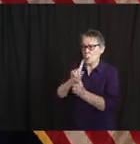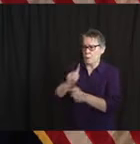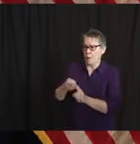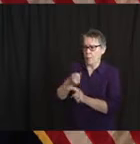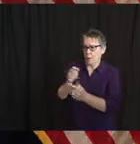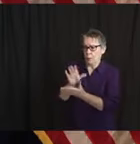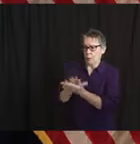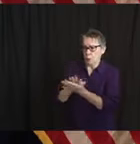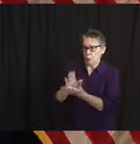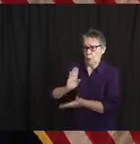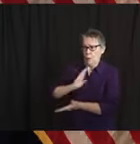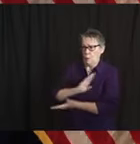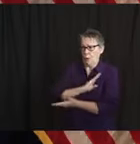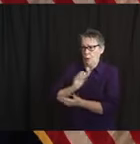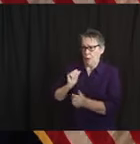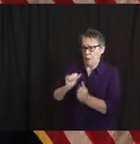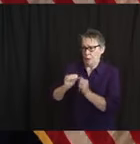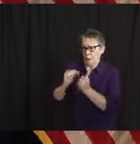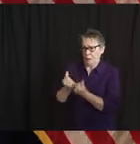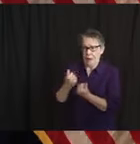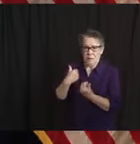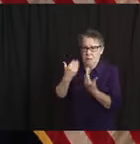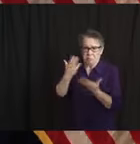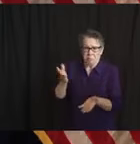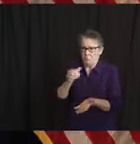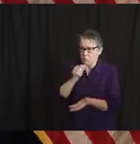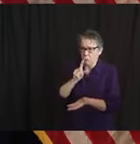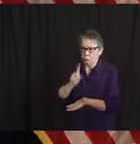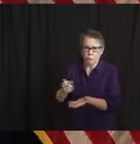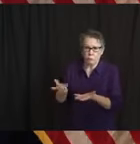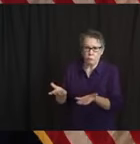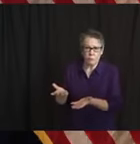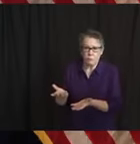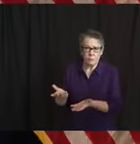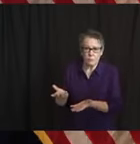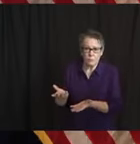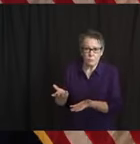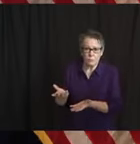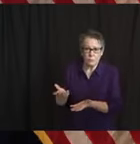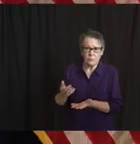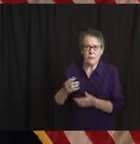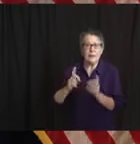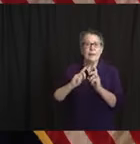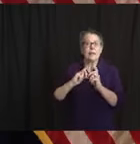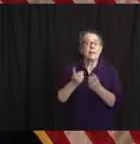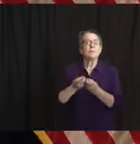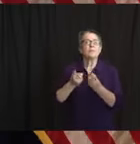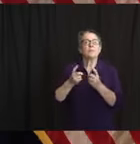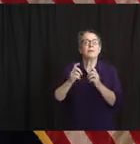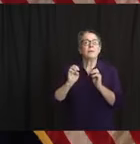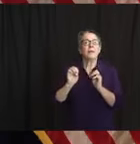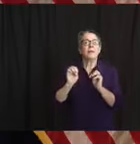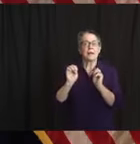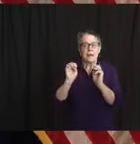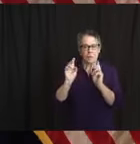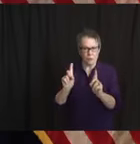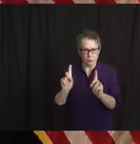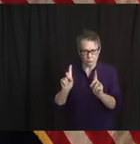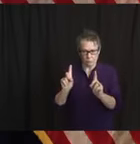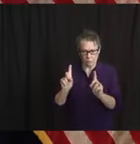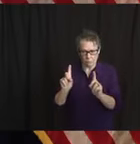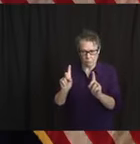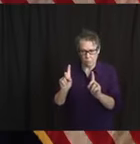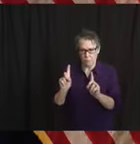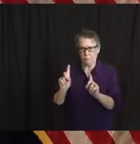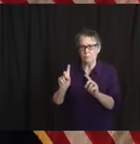Education, Dr. Repolet, has a large army working on, as I used the phrase yesterday, war gaming, what school might look